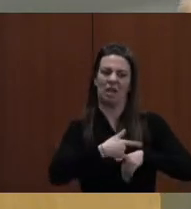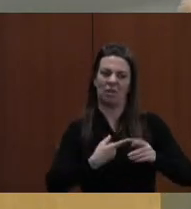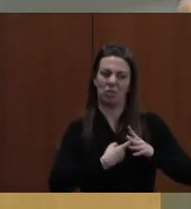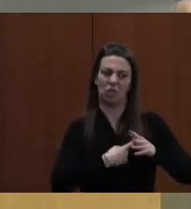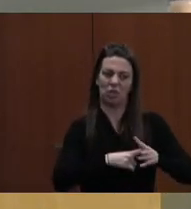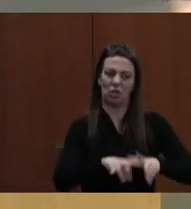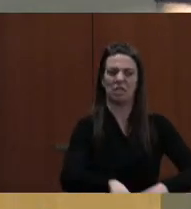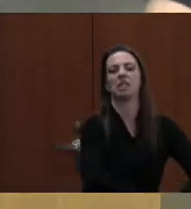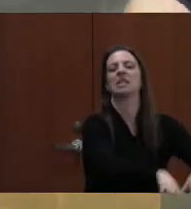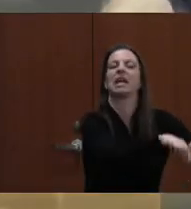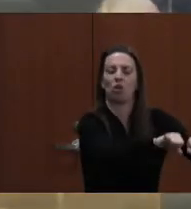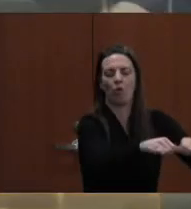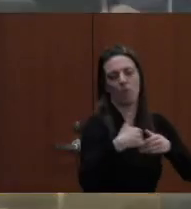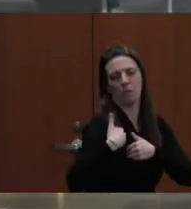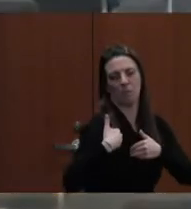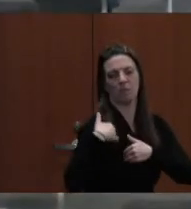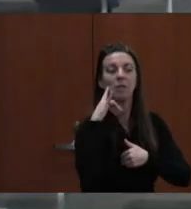SENSE TO ME.